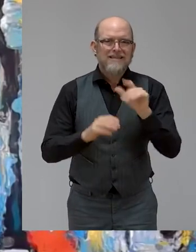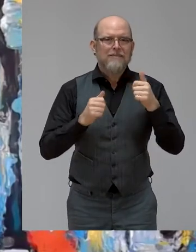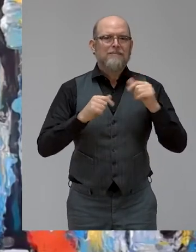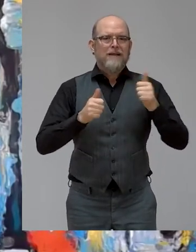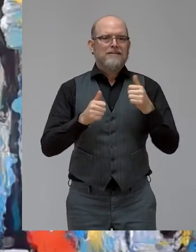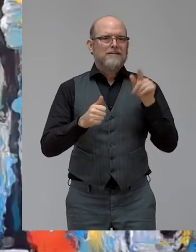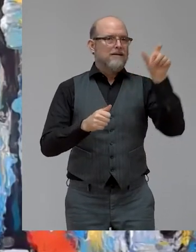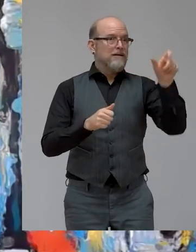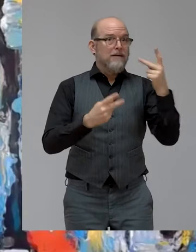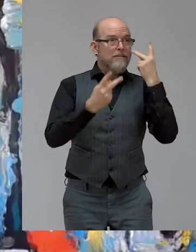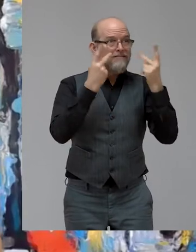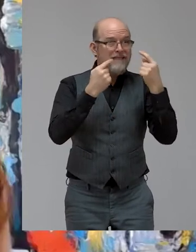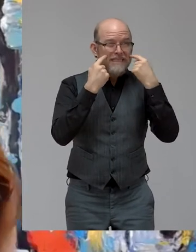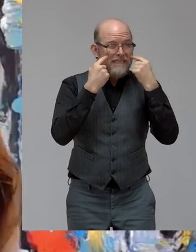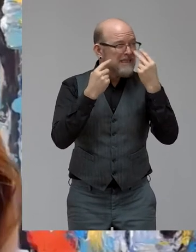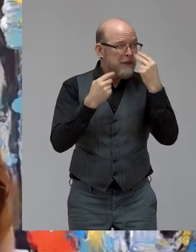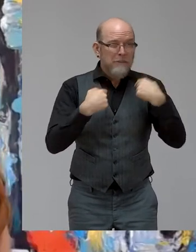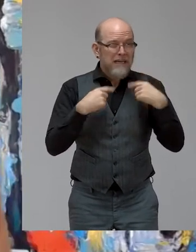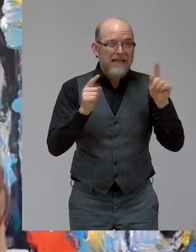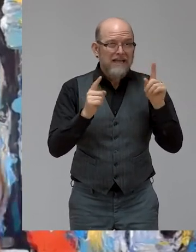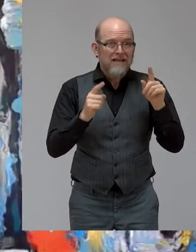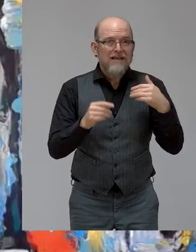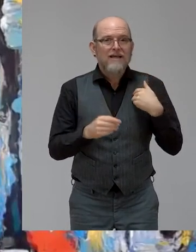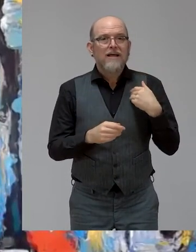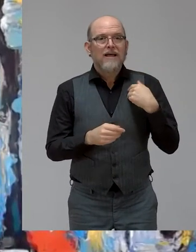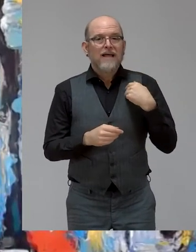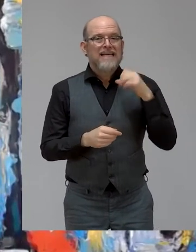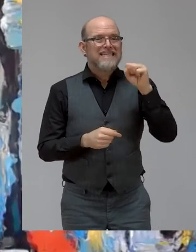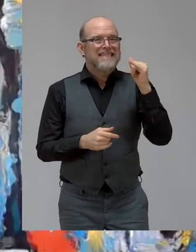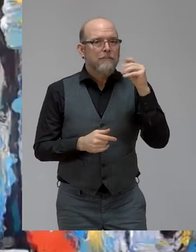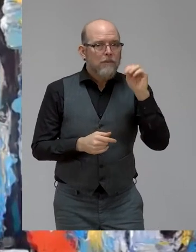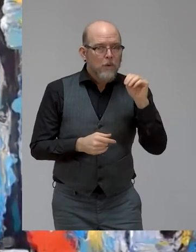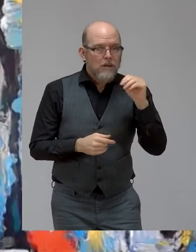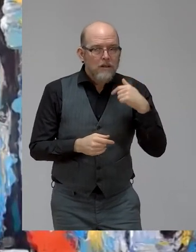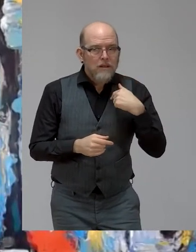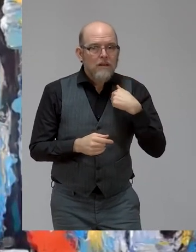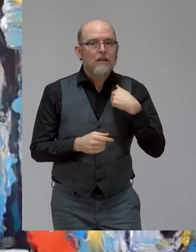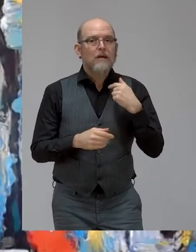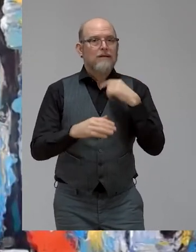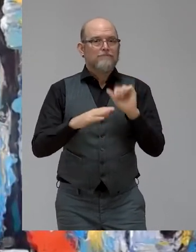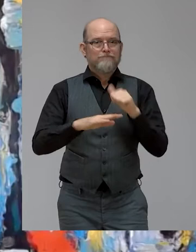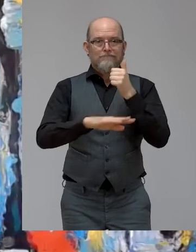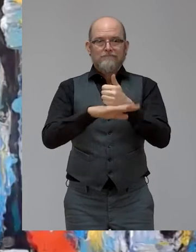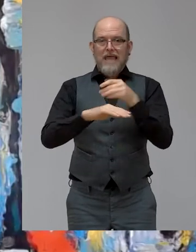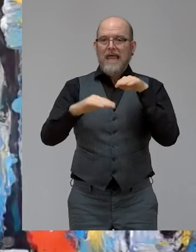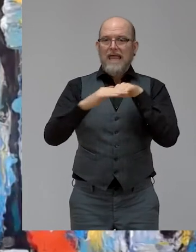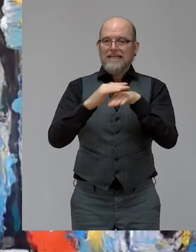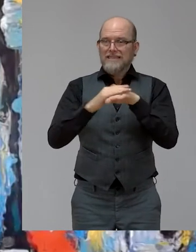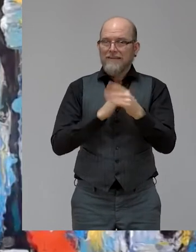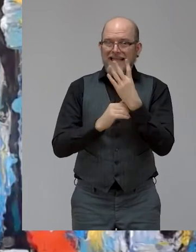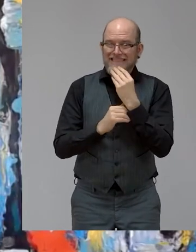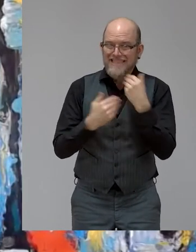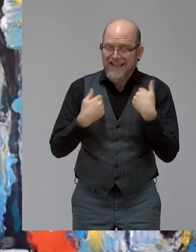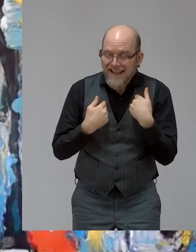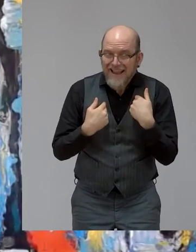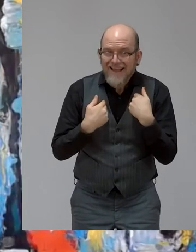I'm Michal Rimon. I'm the proud CEO of Access Israel. I always use that phrase when I begin conferences and webinars. I